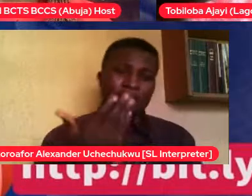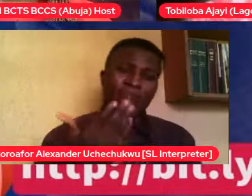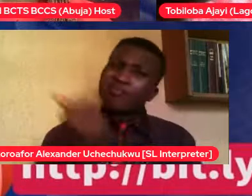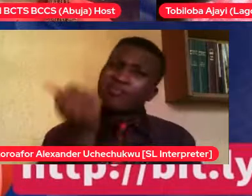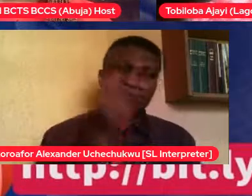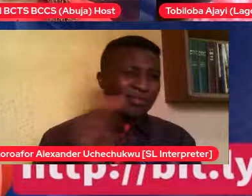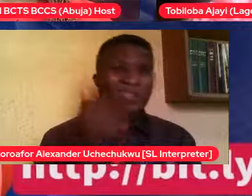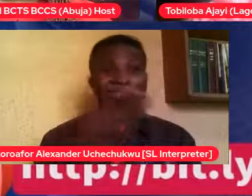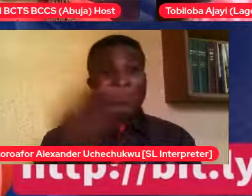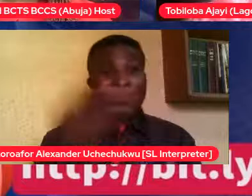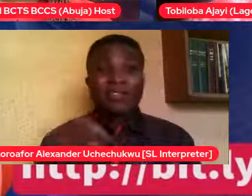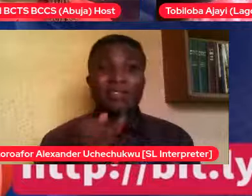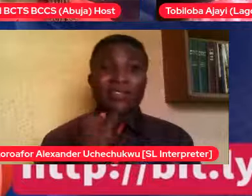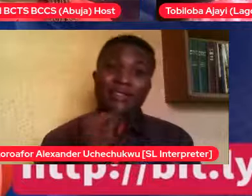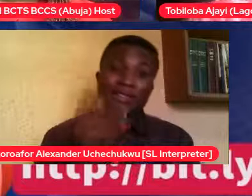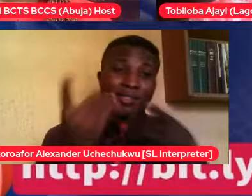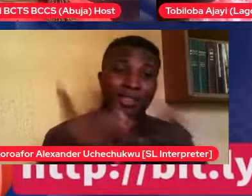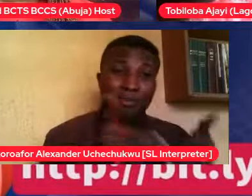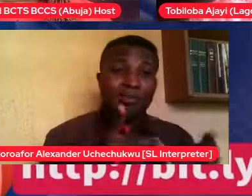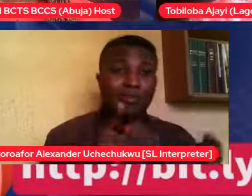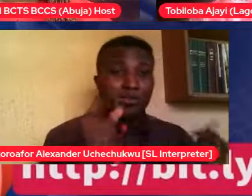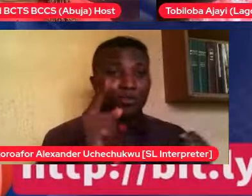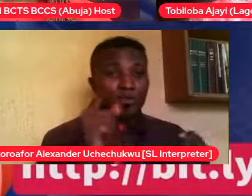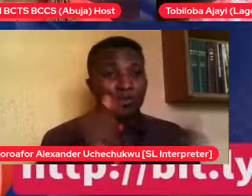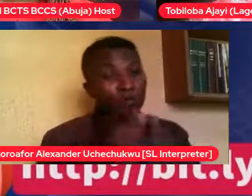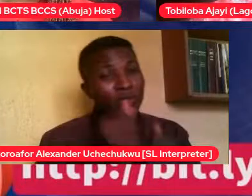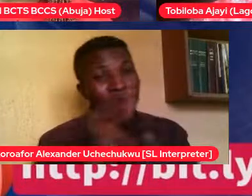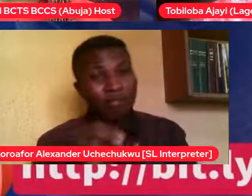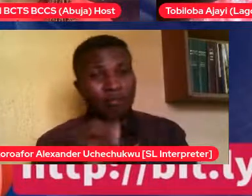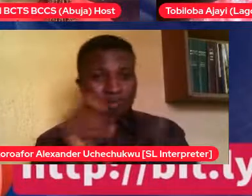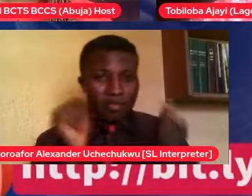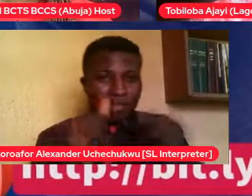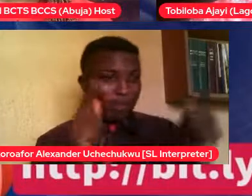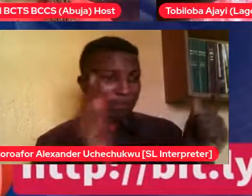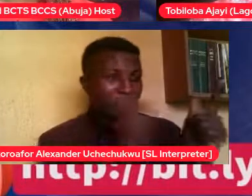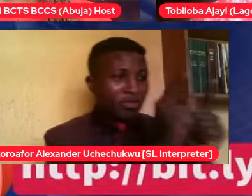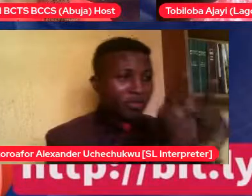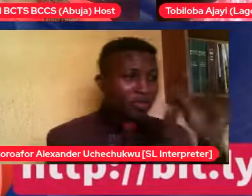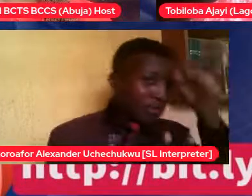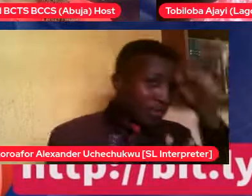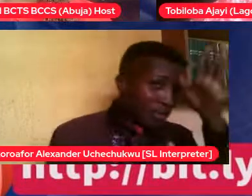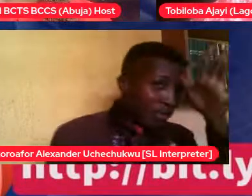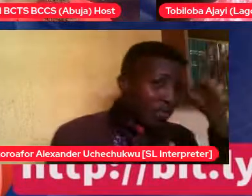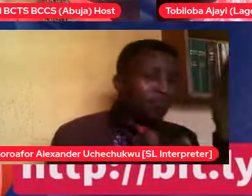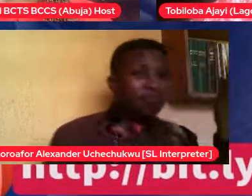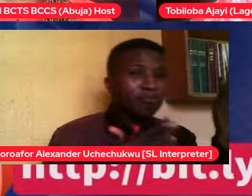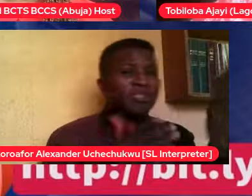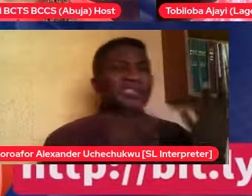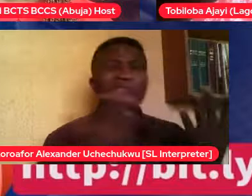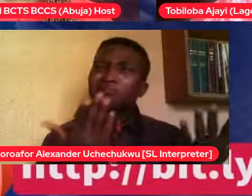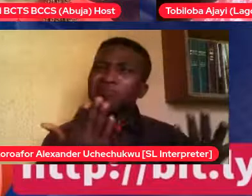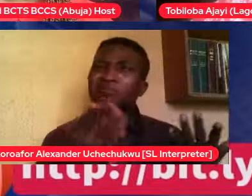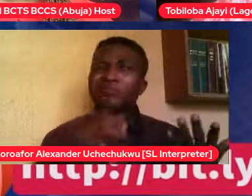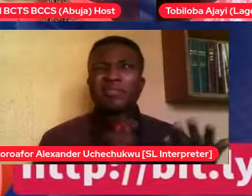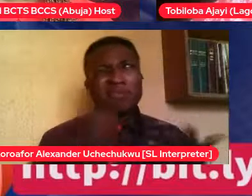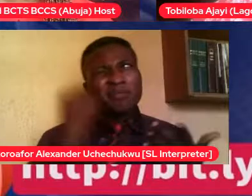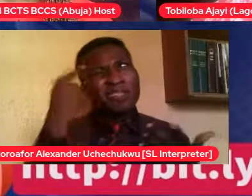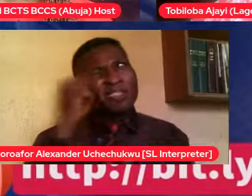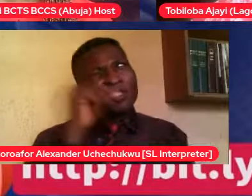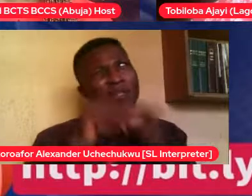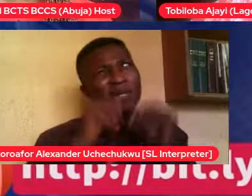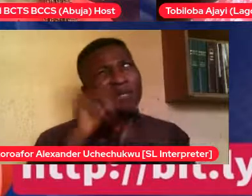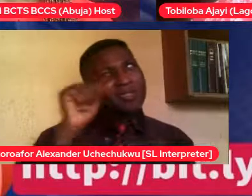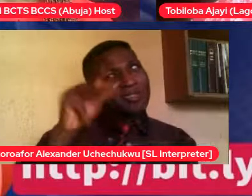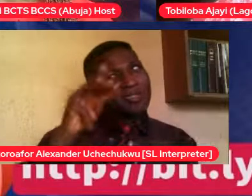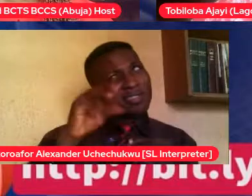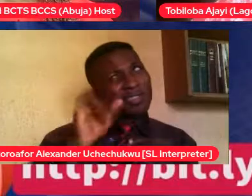and say, I've been thinking about Amina a lot. Anytime I think about her, maybe I experience arousal, what should